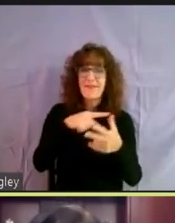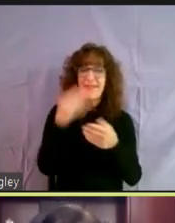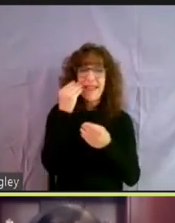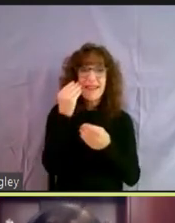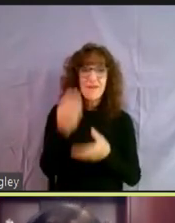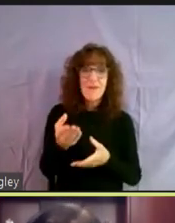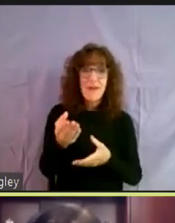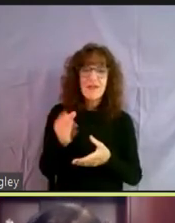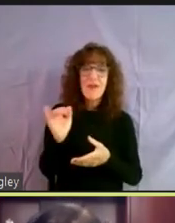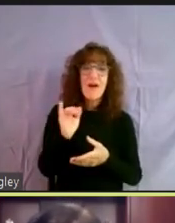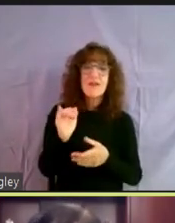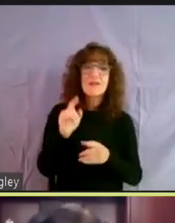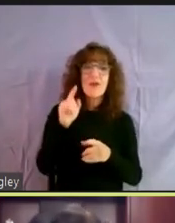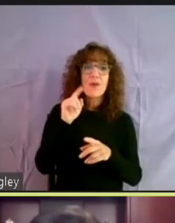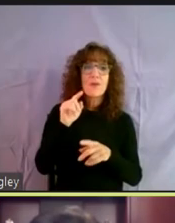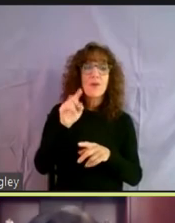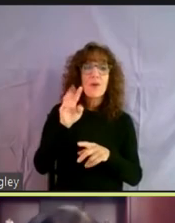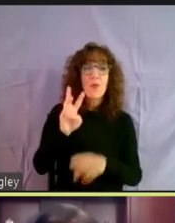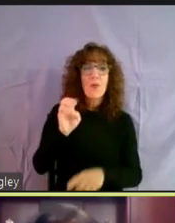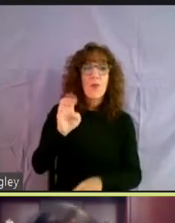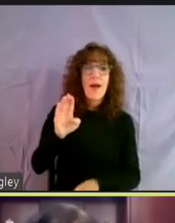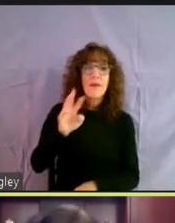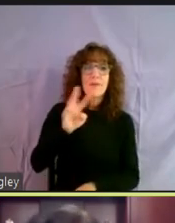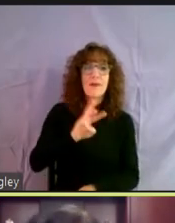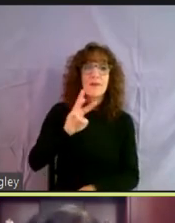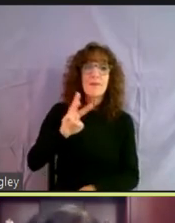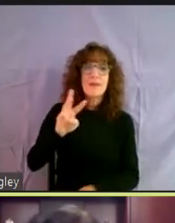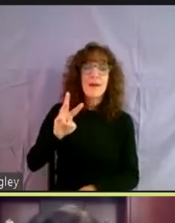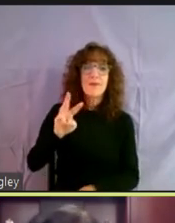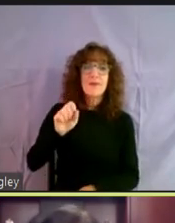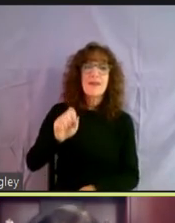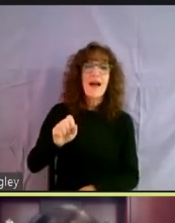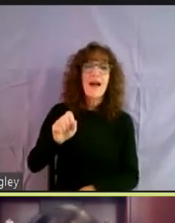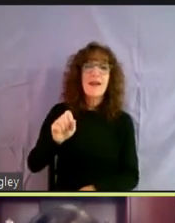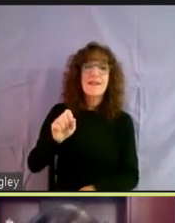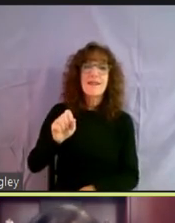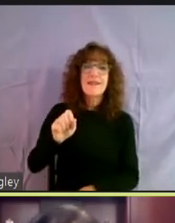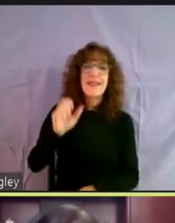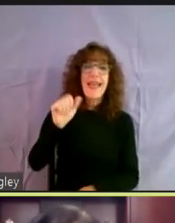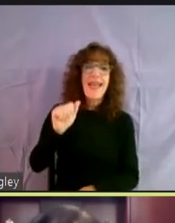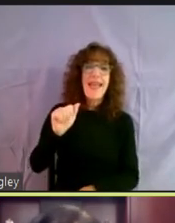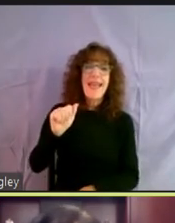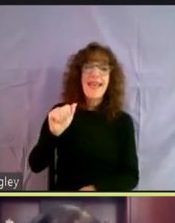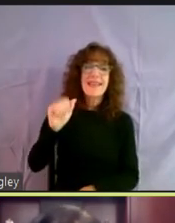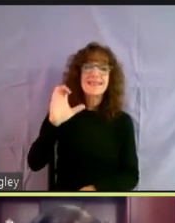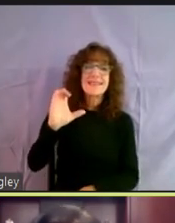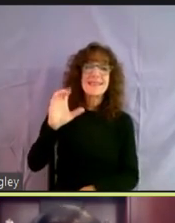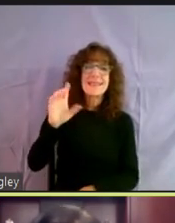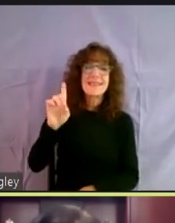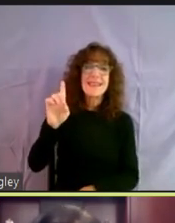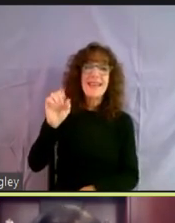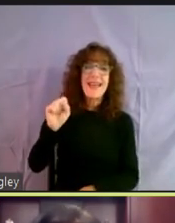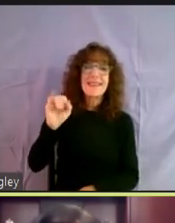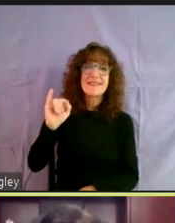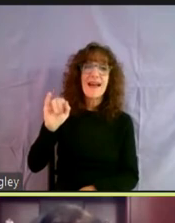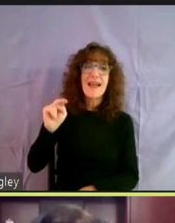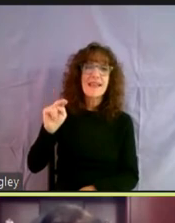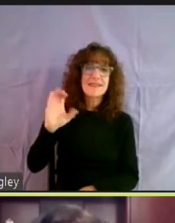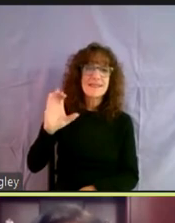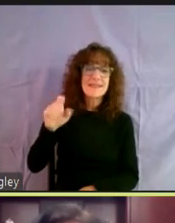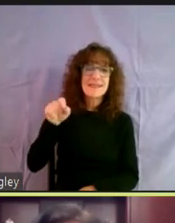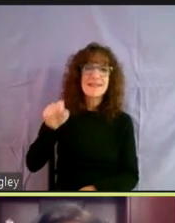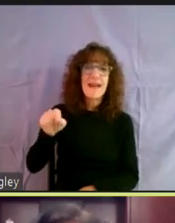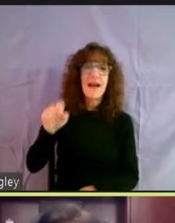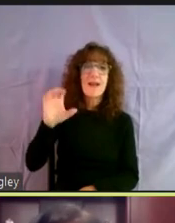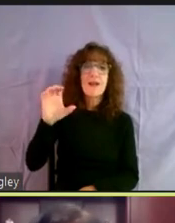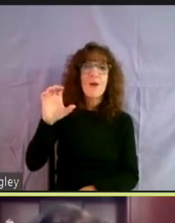You can also go to our website at www.acdsinc.org.